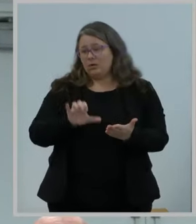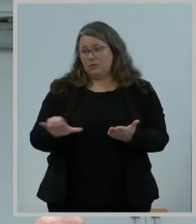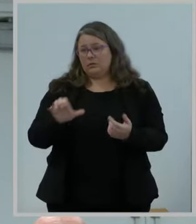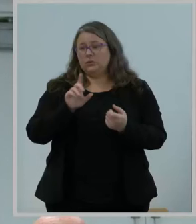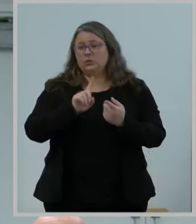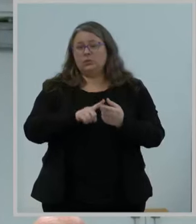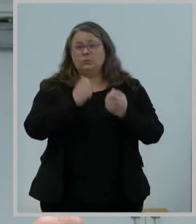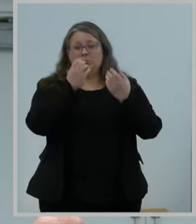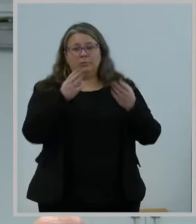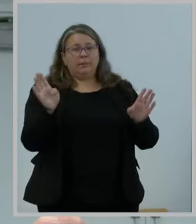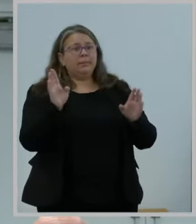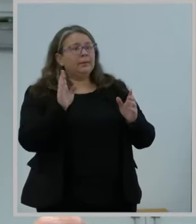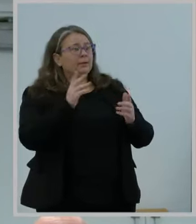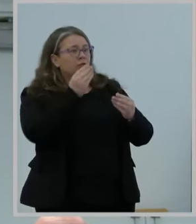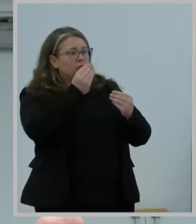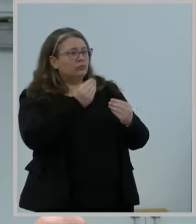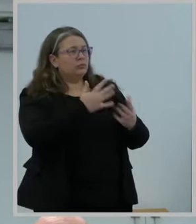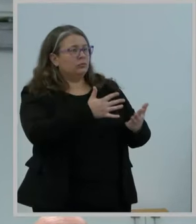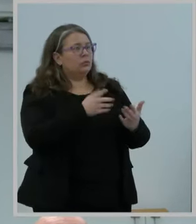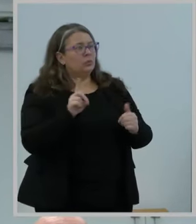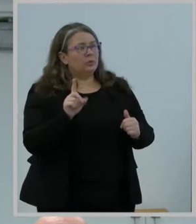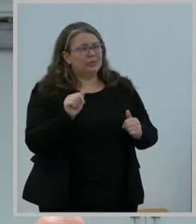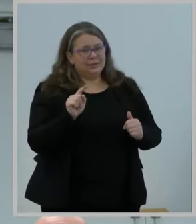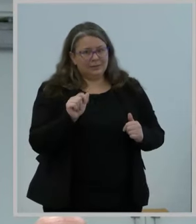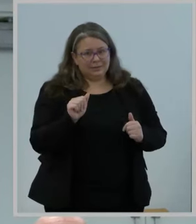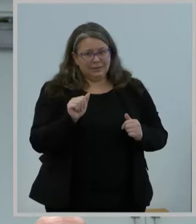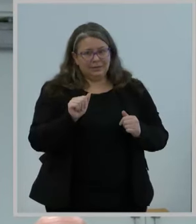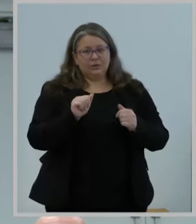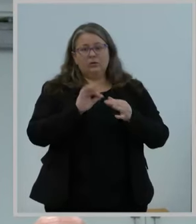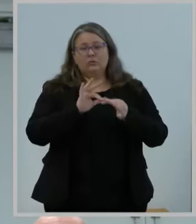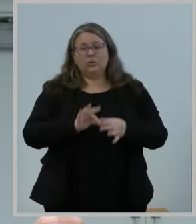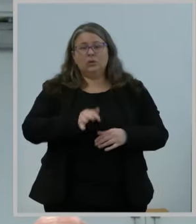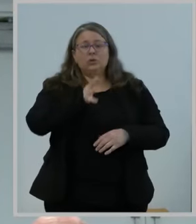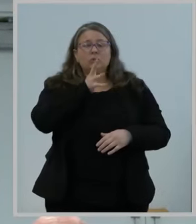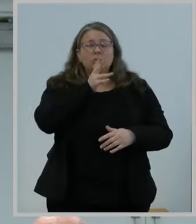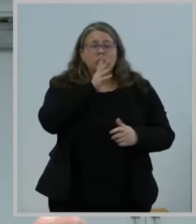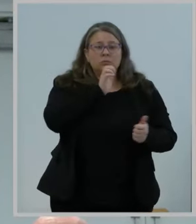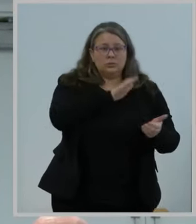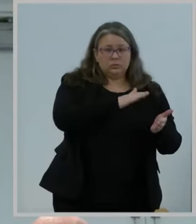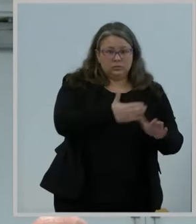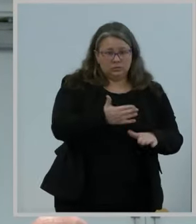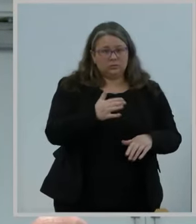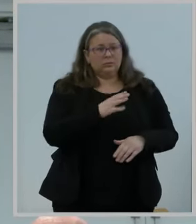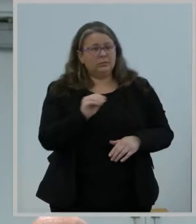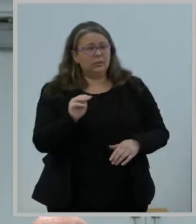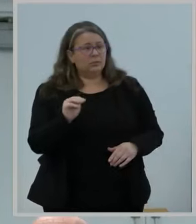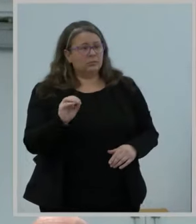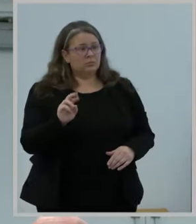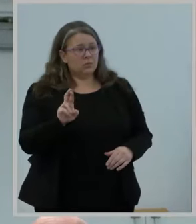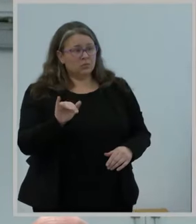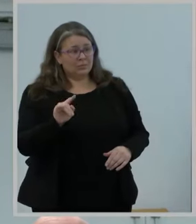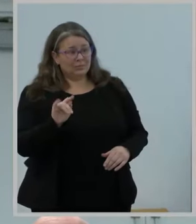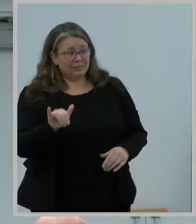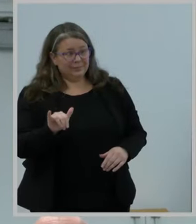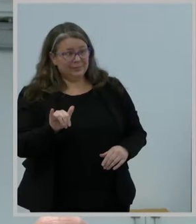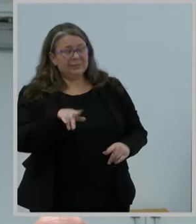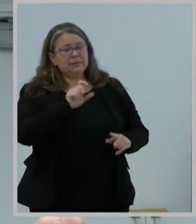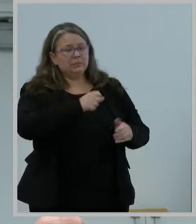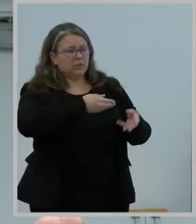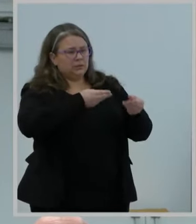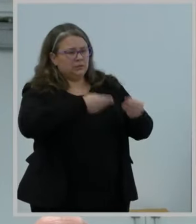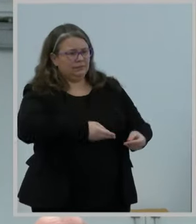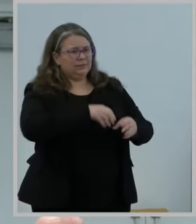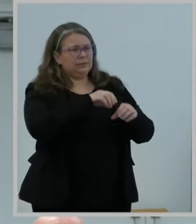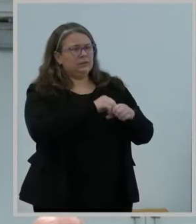and severe maternal morbidity into the Mapping Broadband Health in America platform within 180 days and in